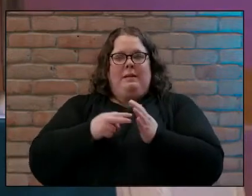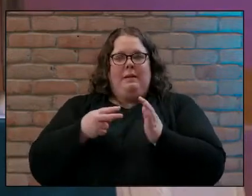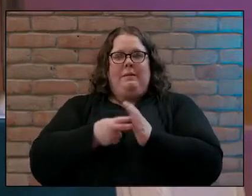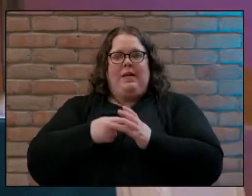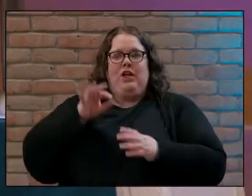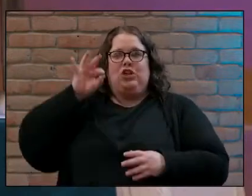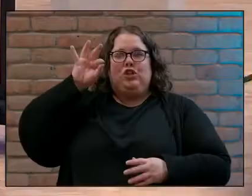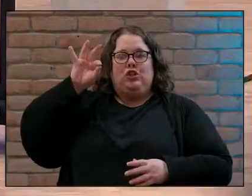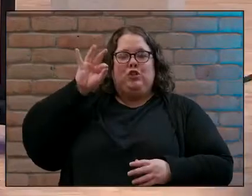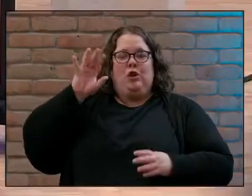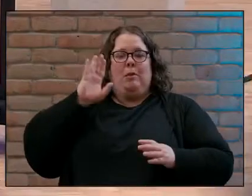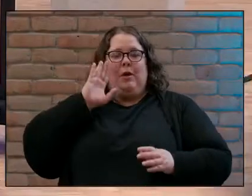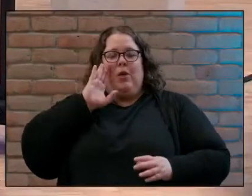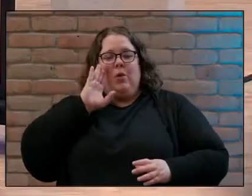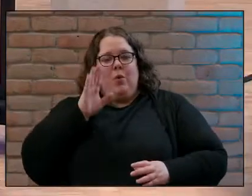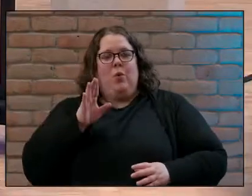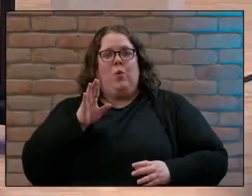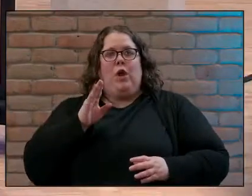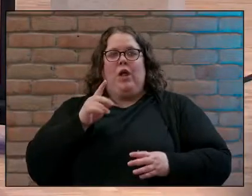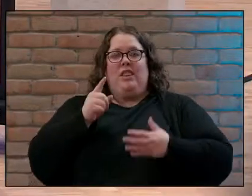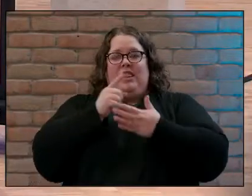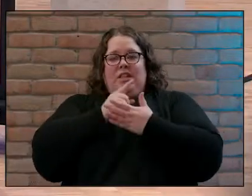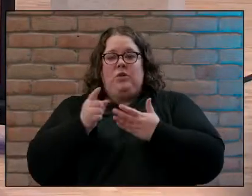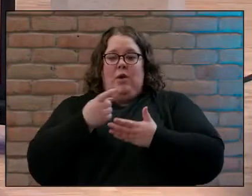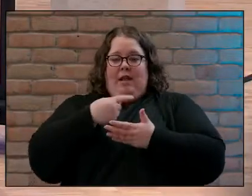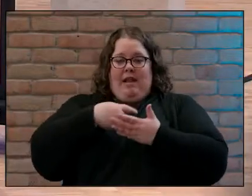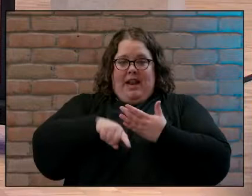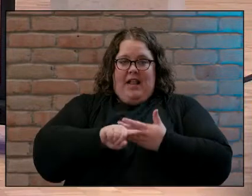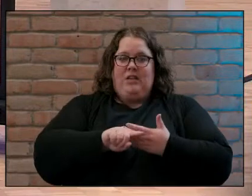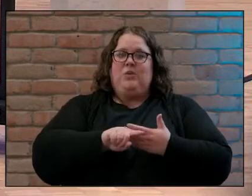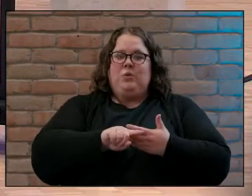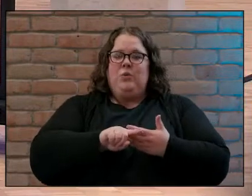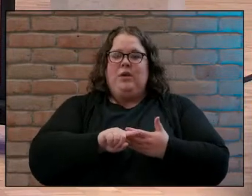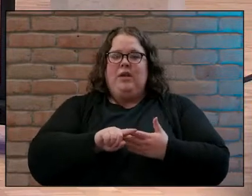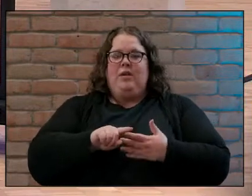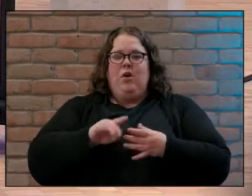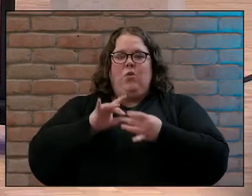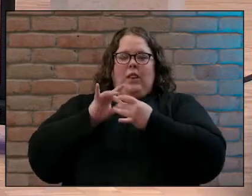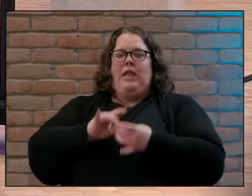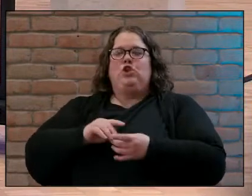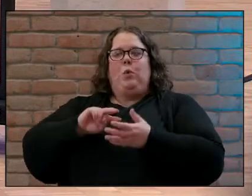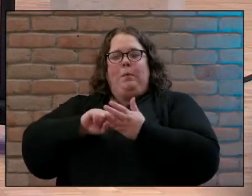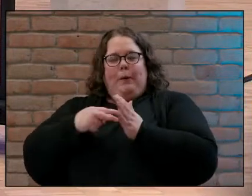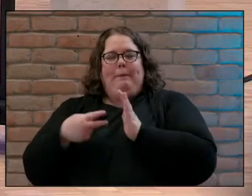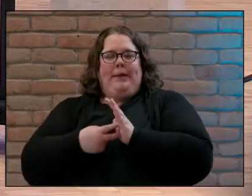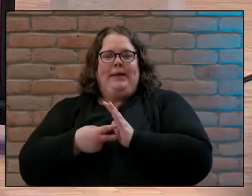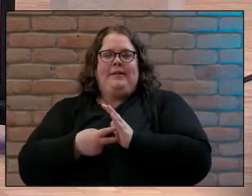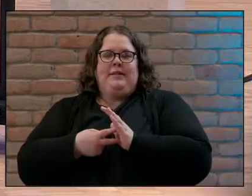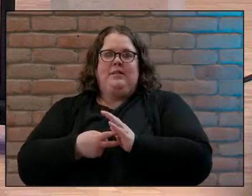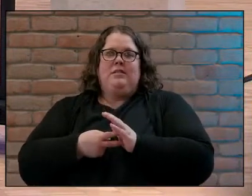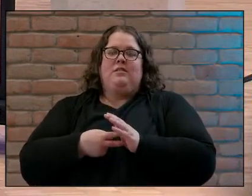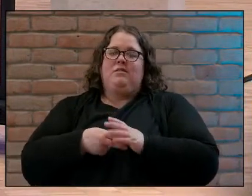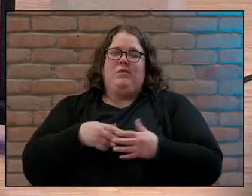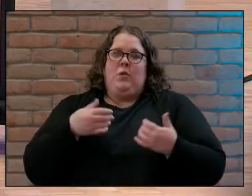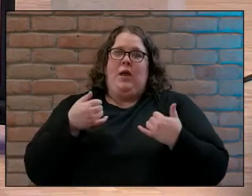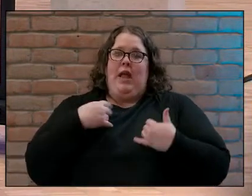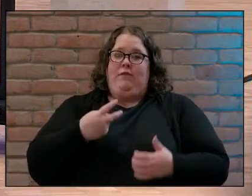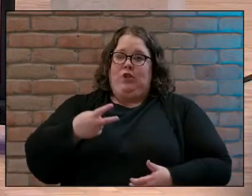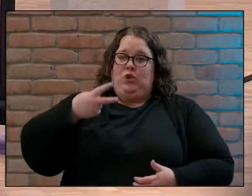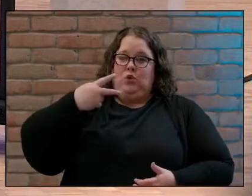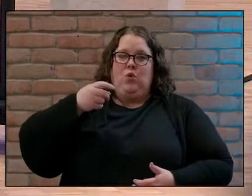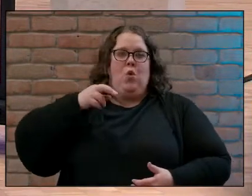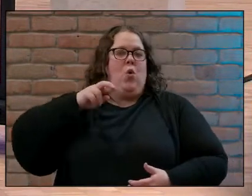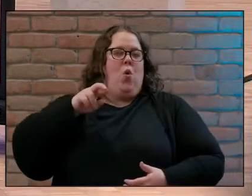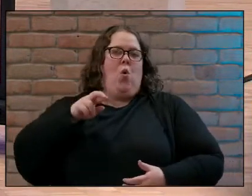row called called to purpose here in this called sermon series it was either that or have one really long sermon where we hit both